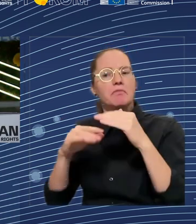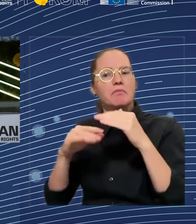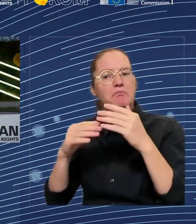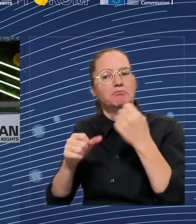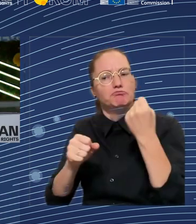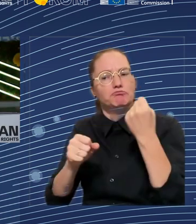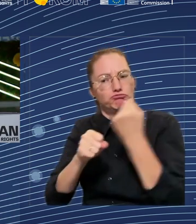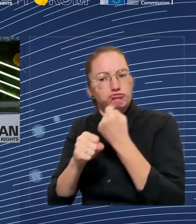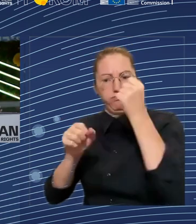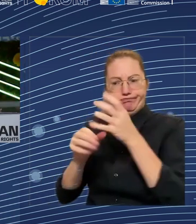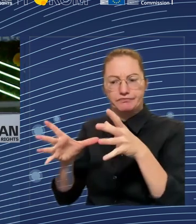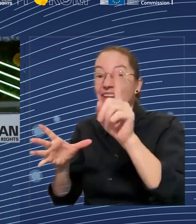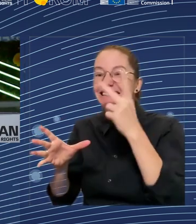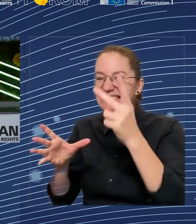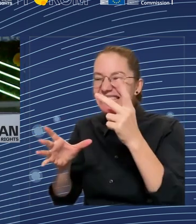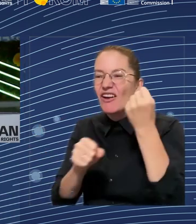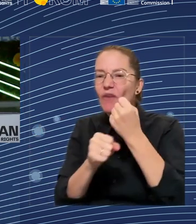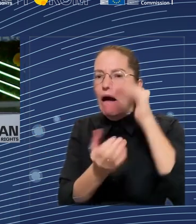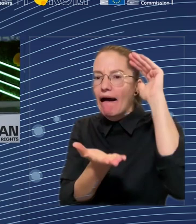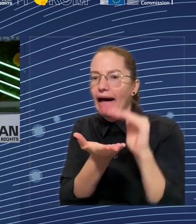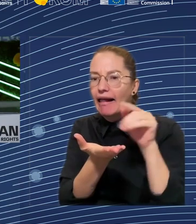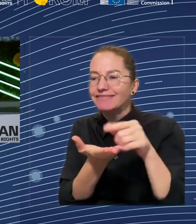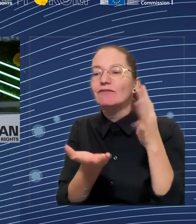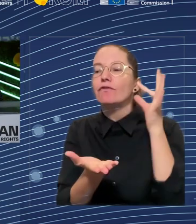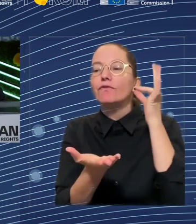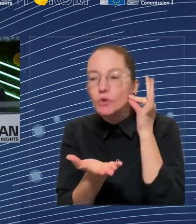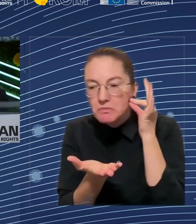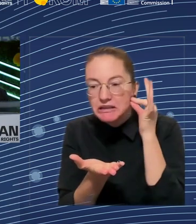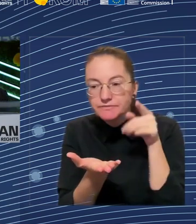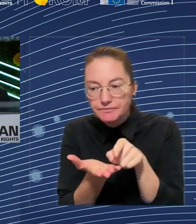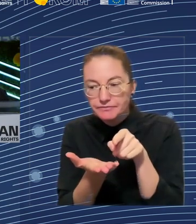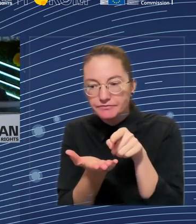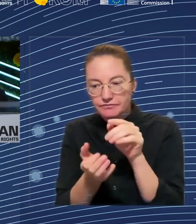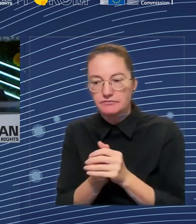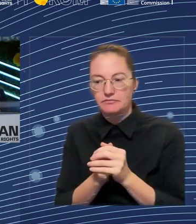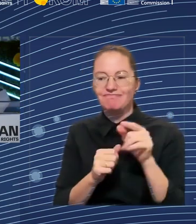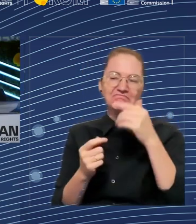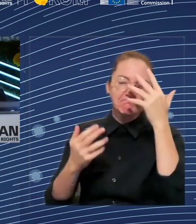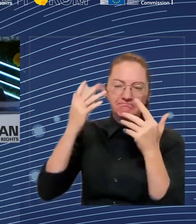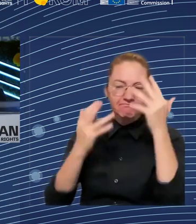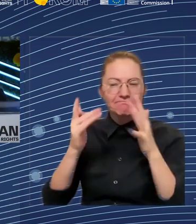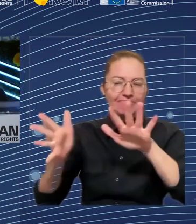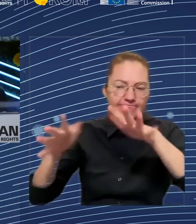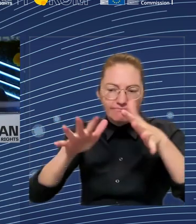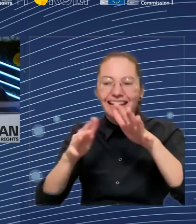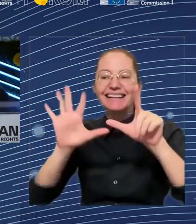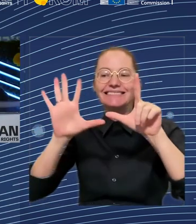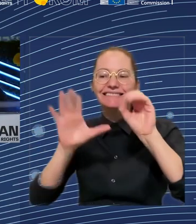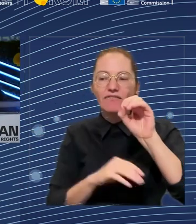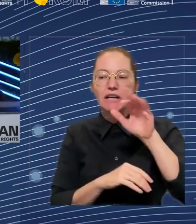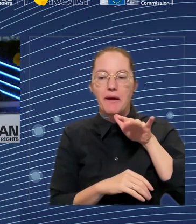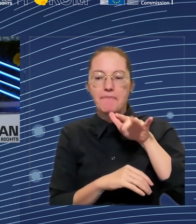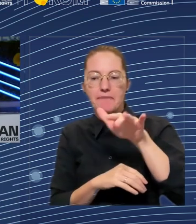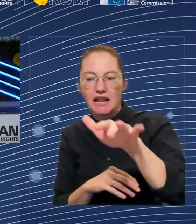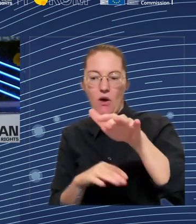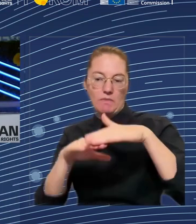respectively for secondary, educated and older people. So I think this is some reservoir we have to keep in mind